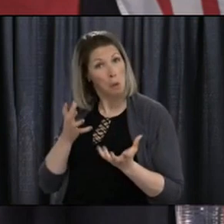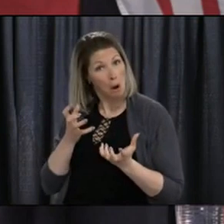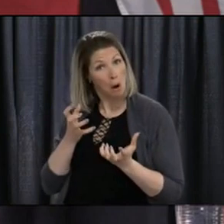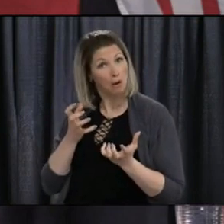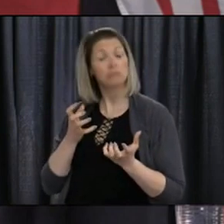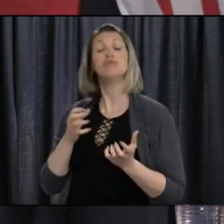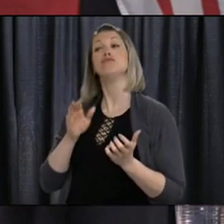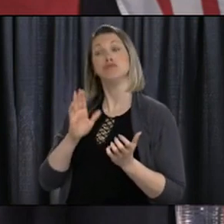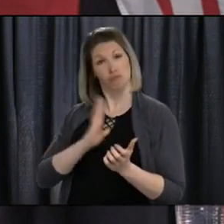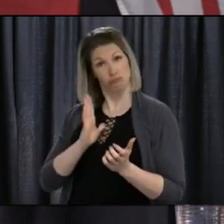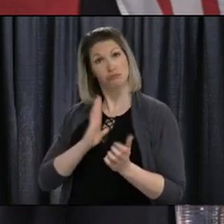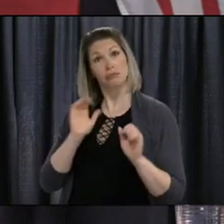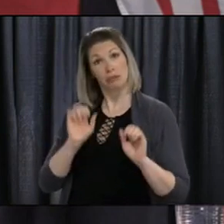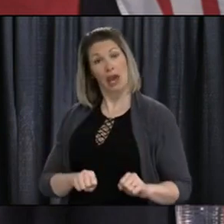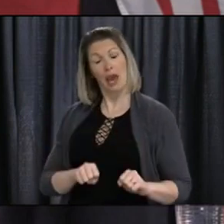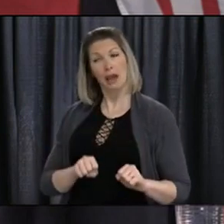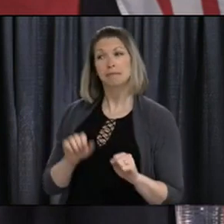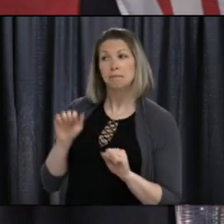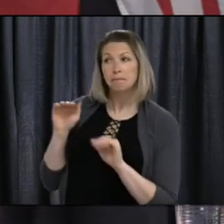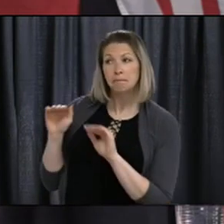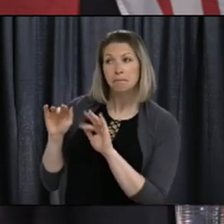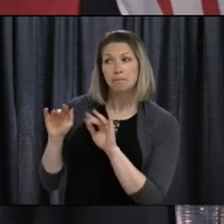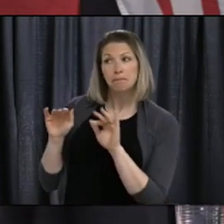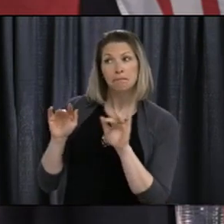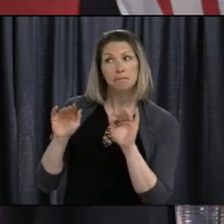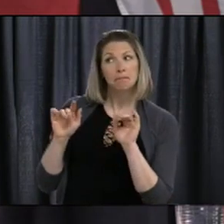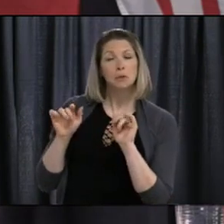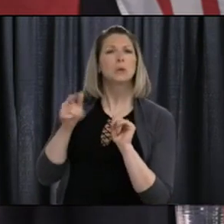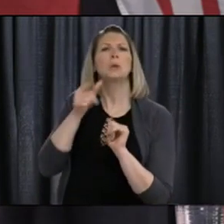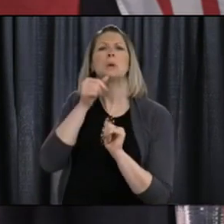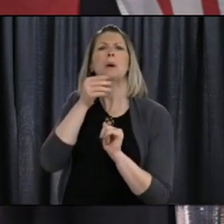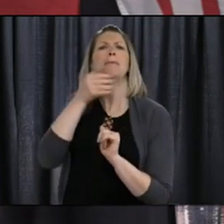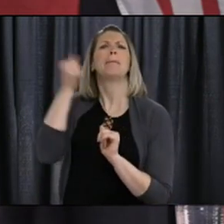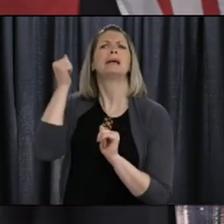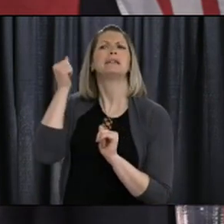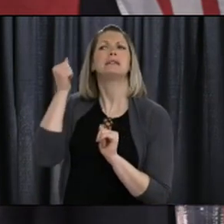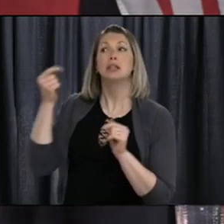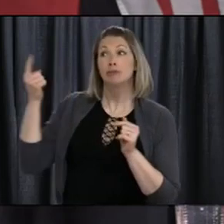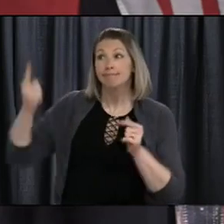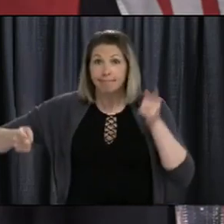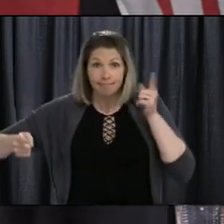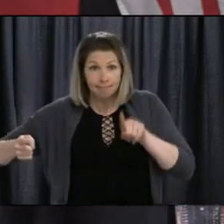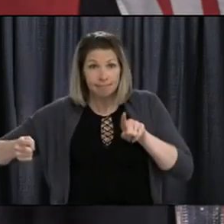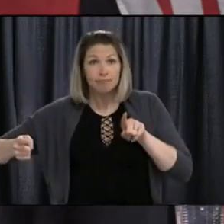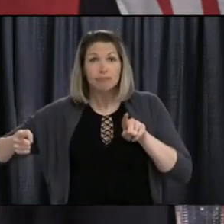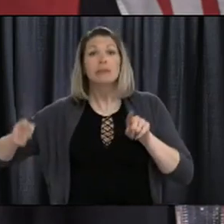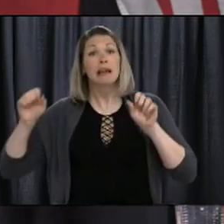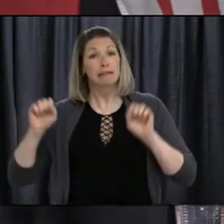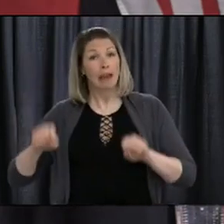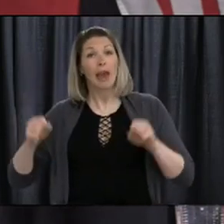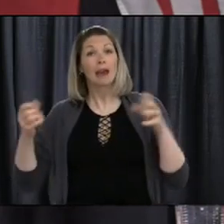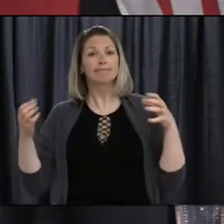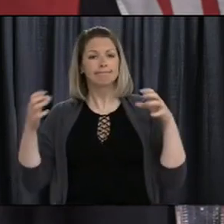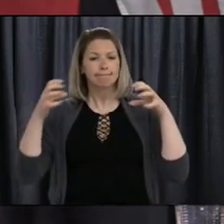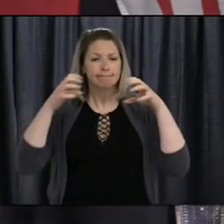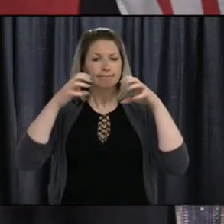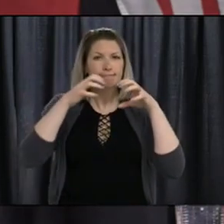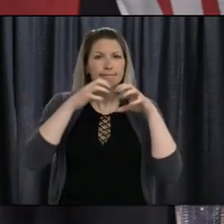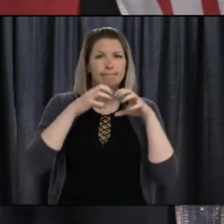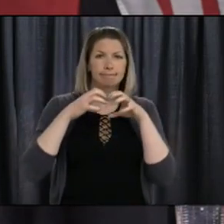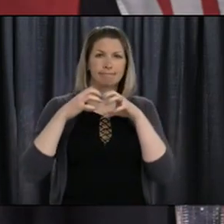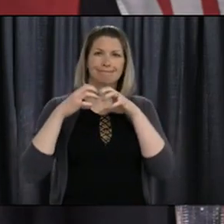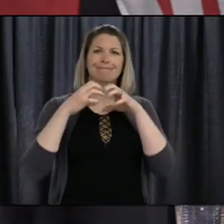extra people to your bubble. Do what makes you feel safe. If you are one of the most vulnerable groups in our society, we'll encourage you